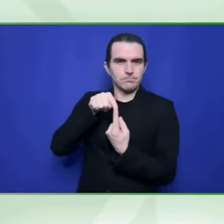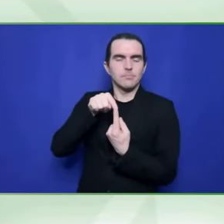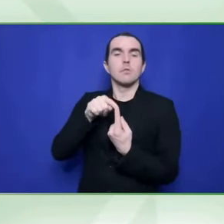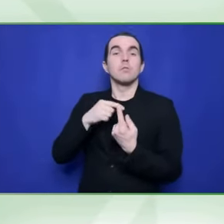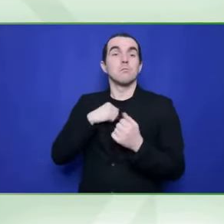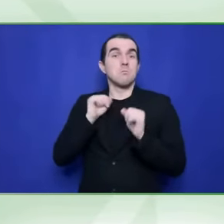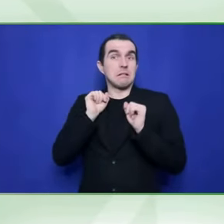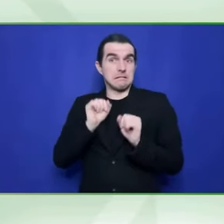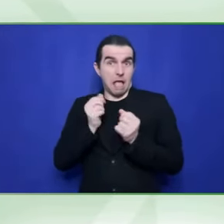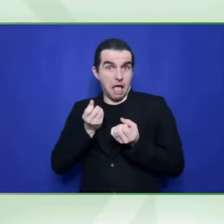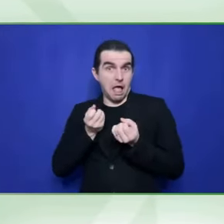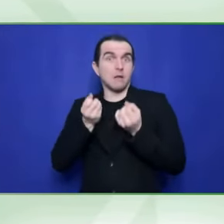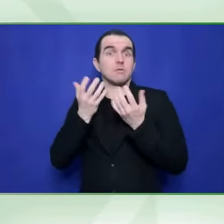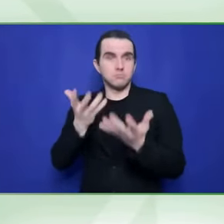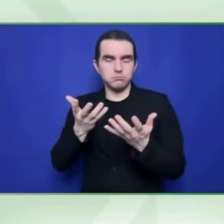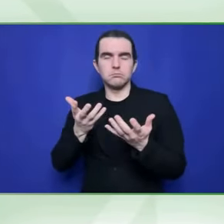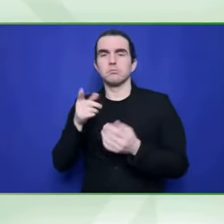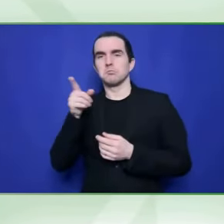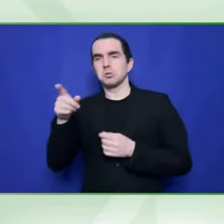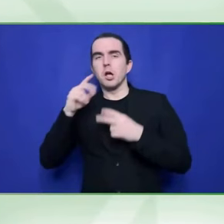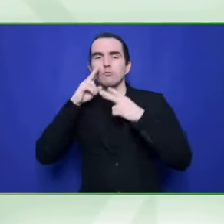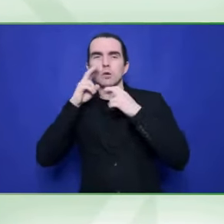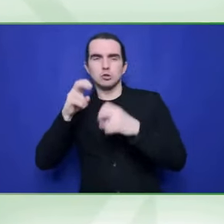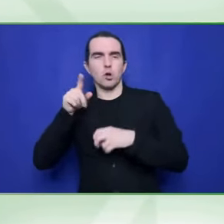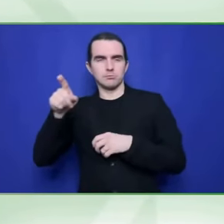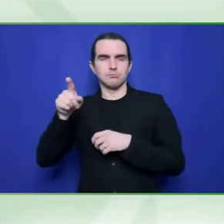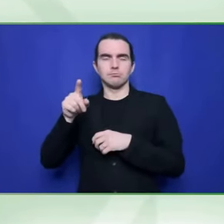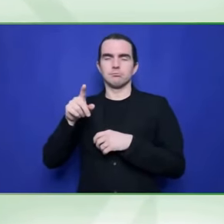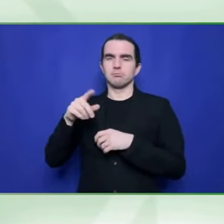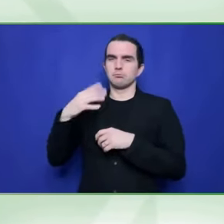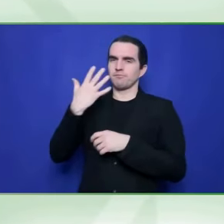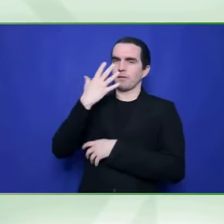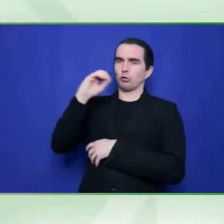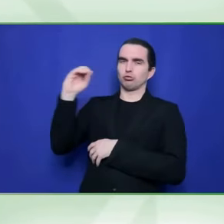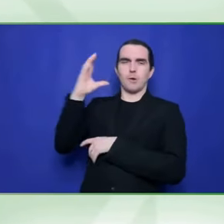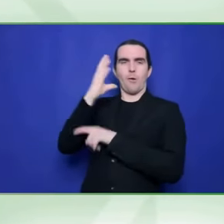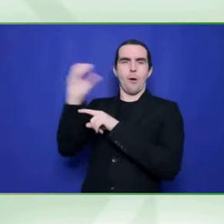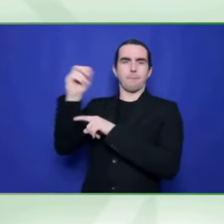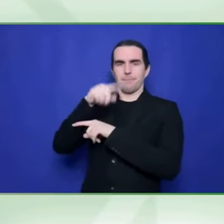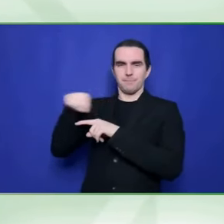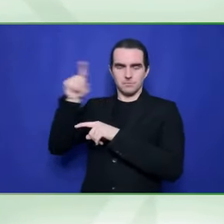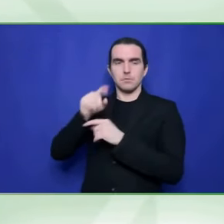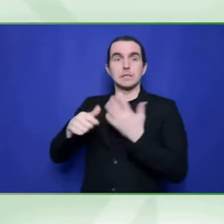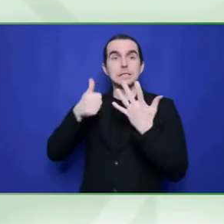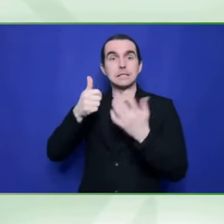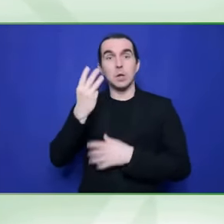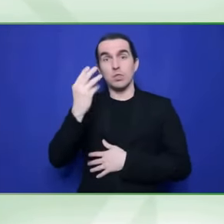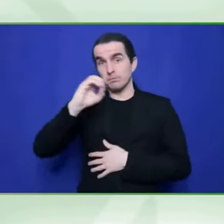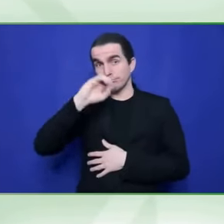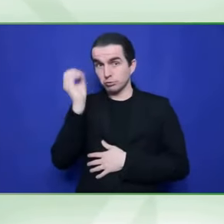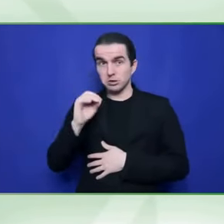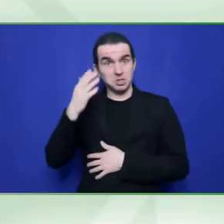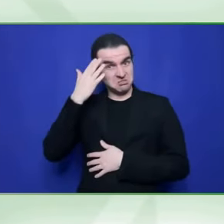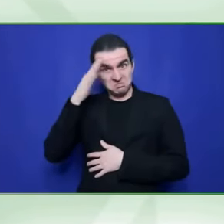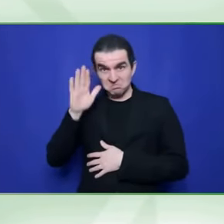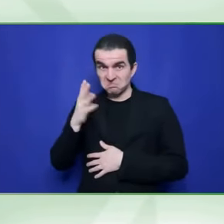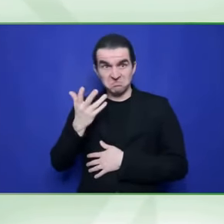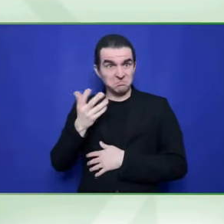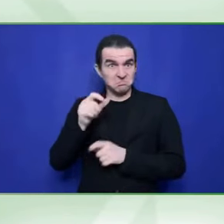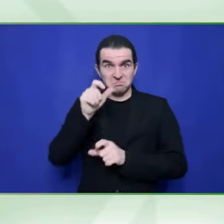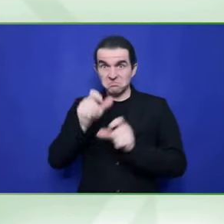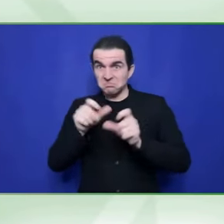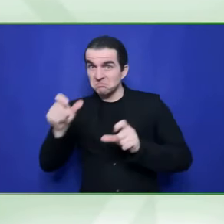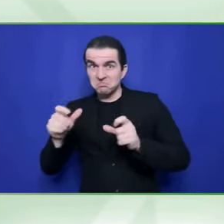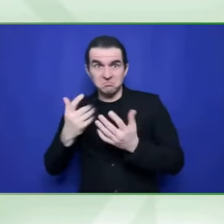is within business or within the ESG model, they say, how can, how can we do that if the legislation in our countries does not allow